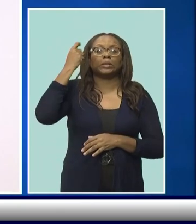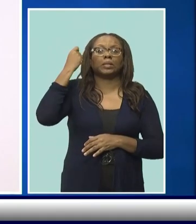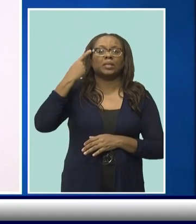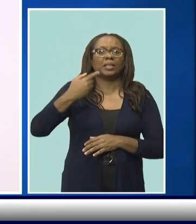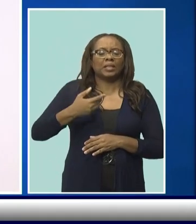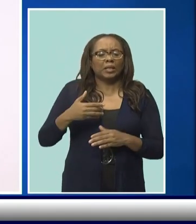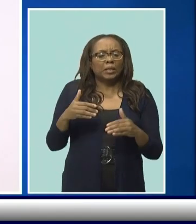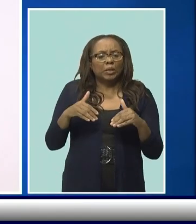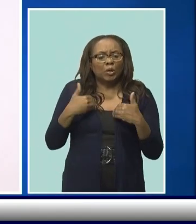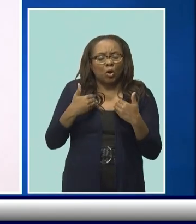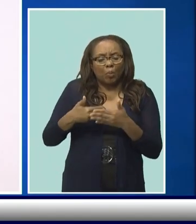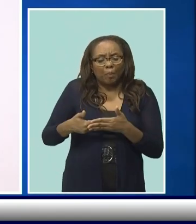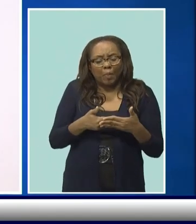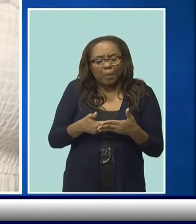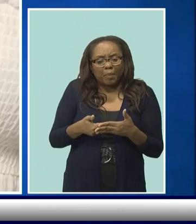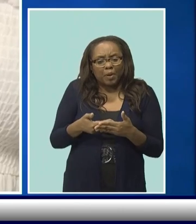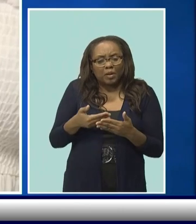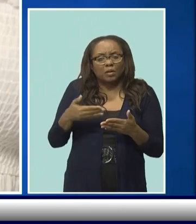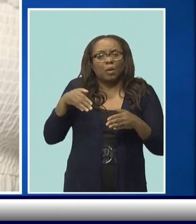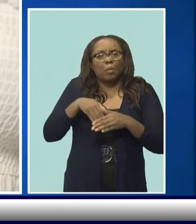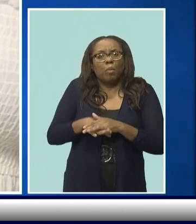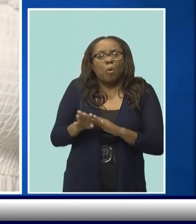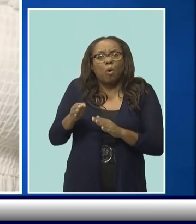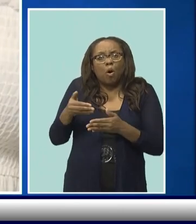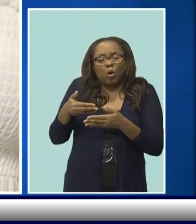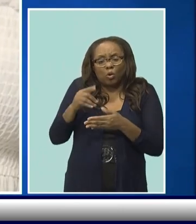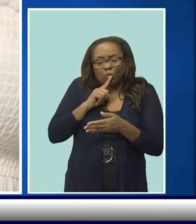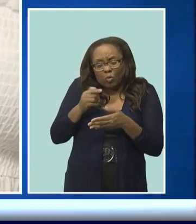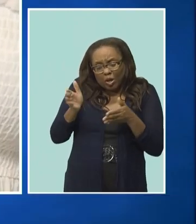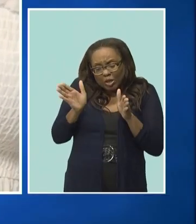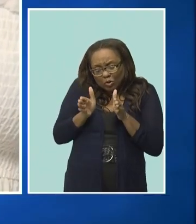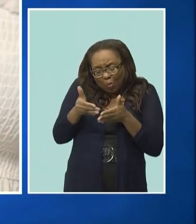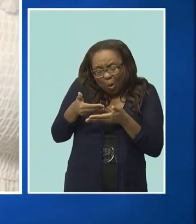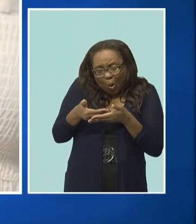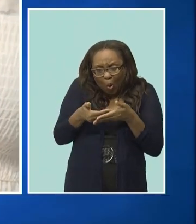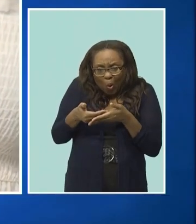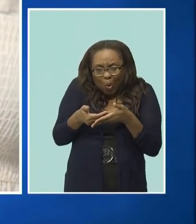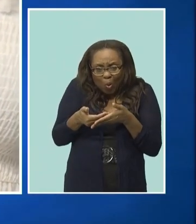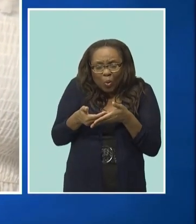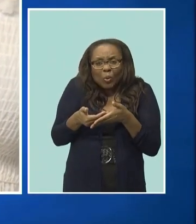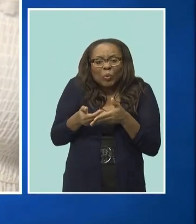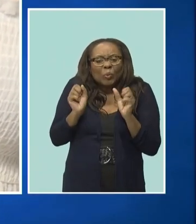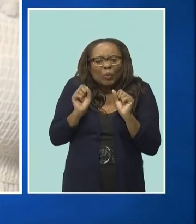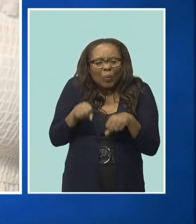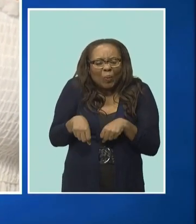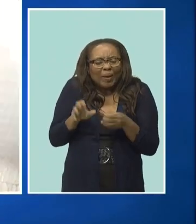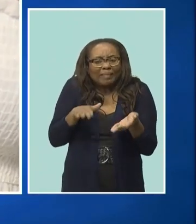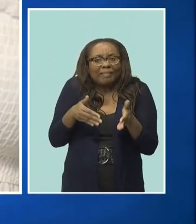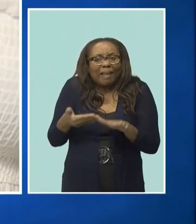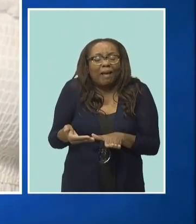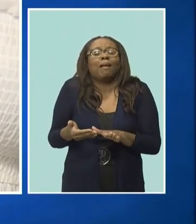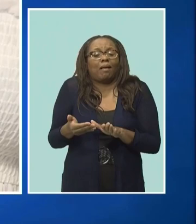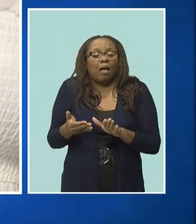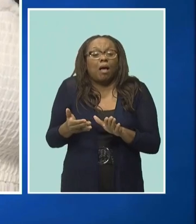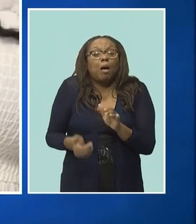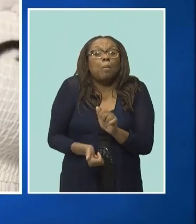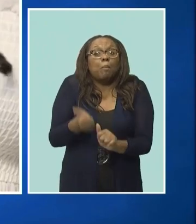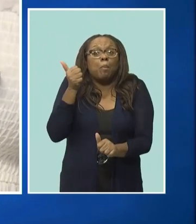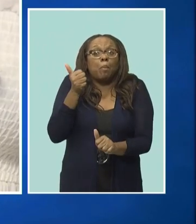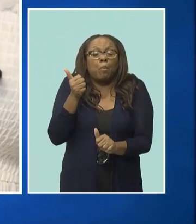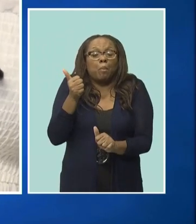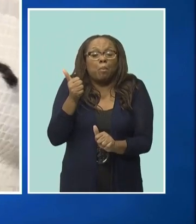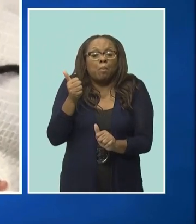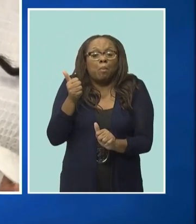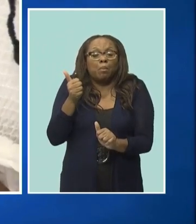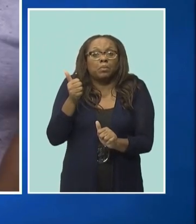babies who are at highest risk of death during their first month of life. So the majority of children who don't make it